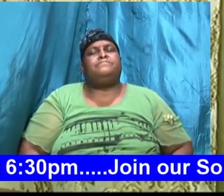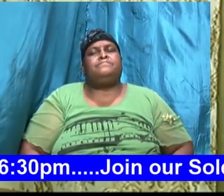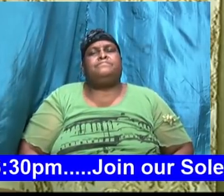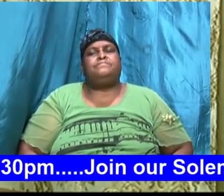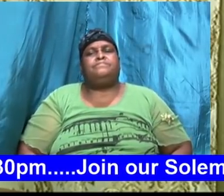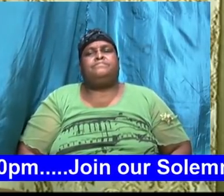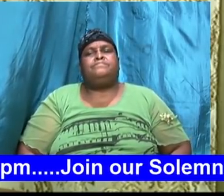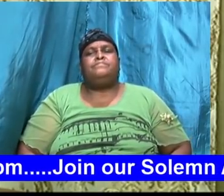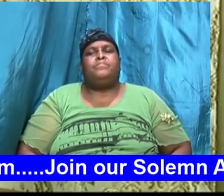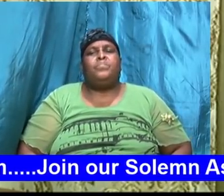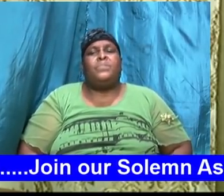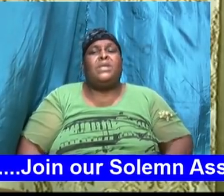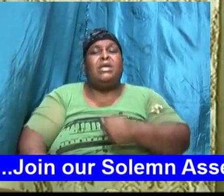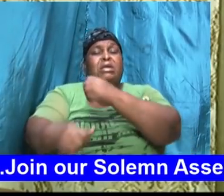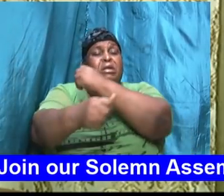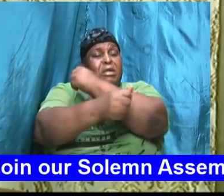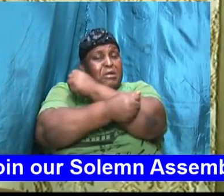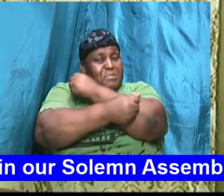but Abraham